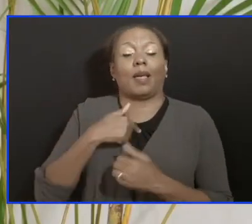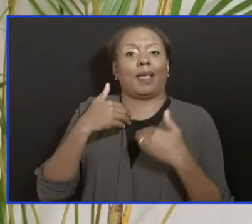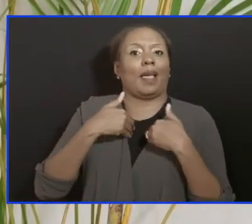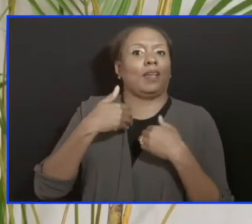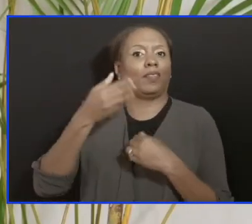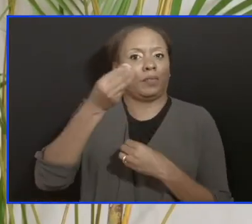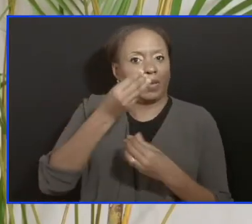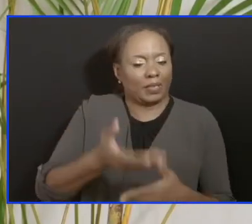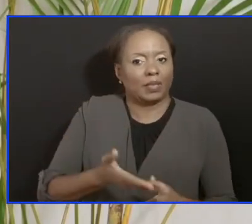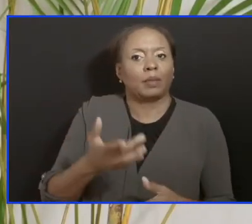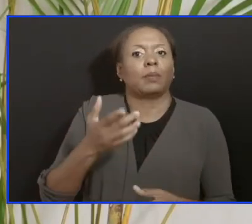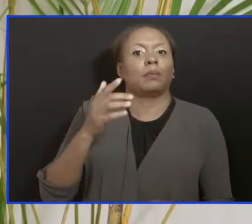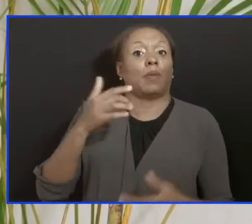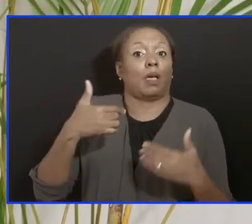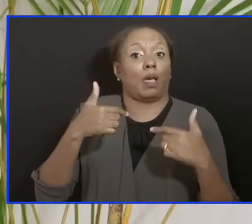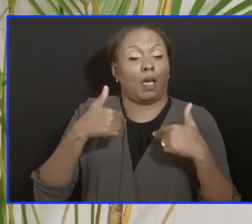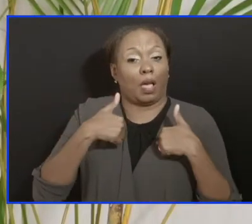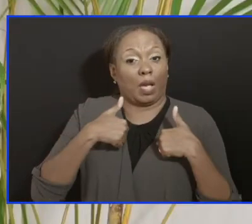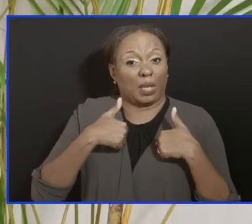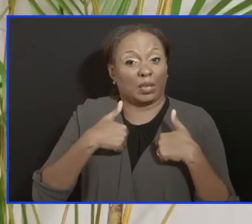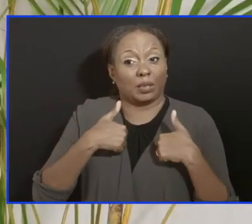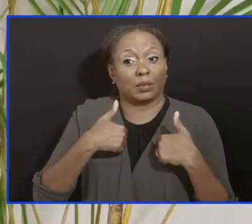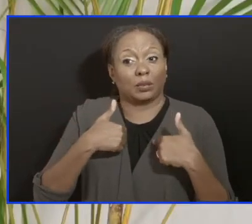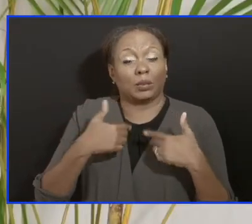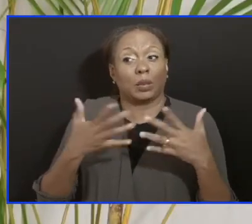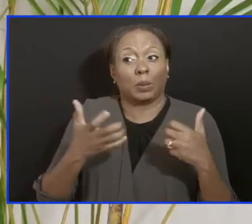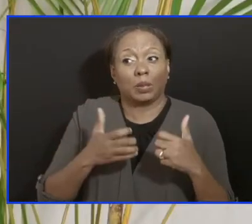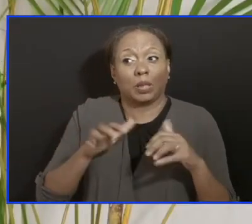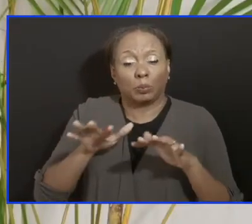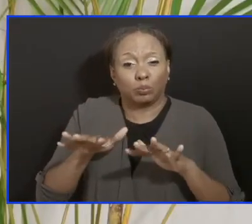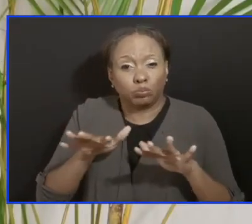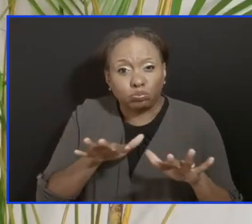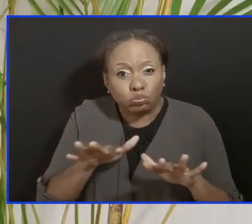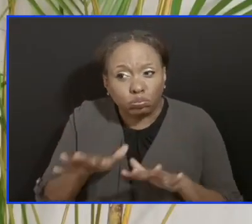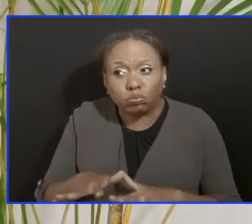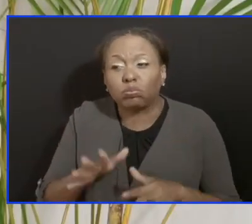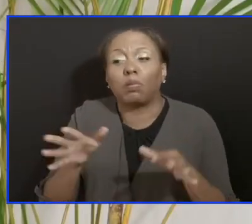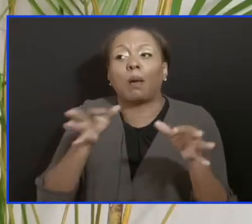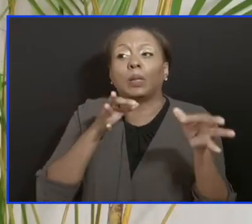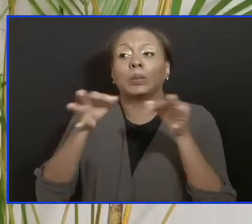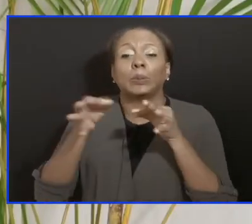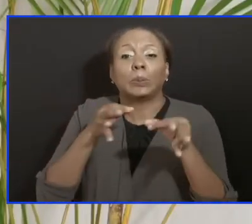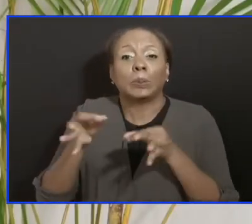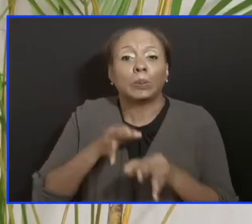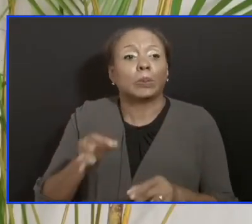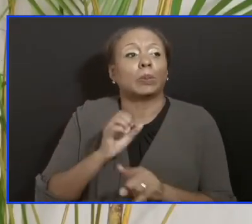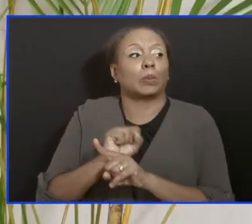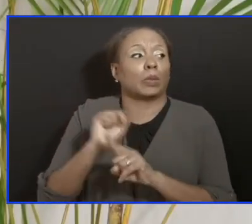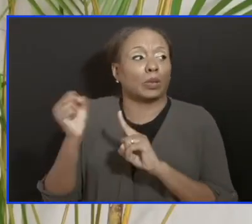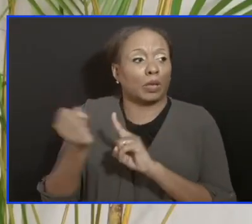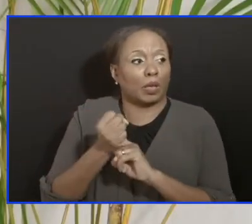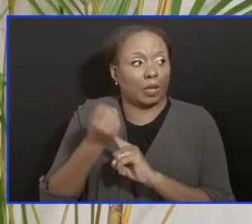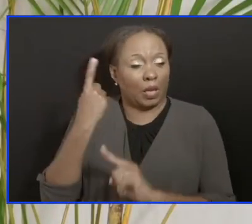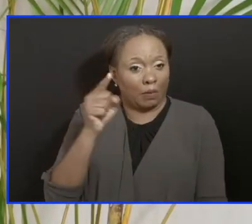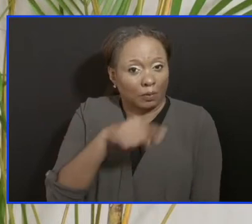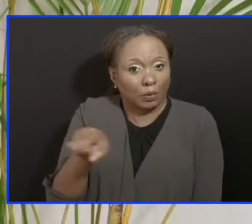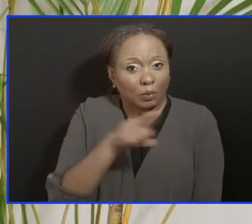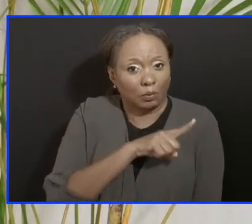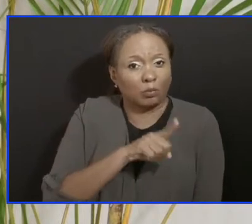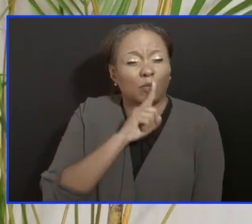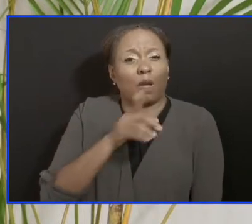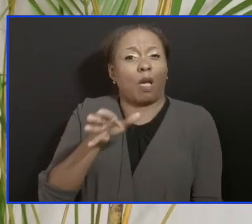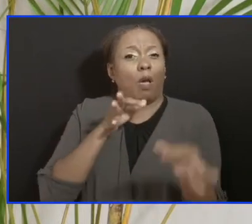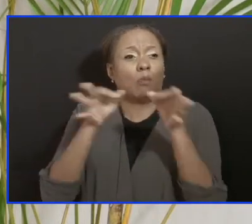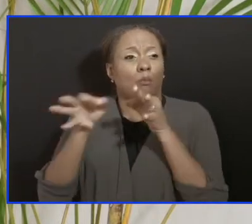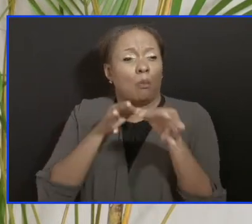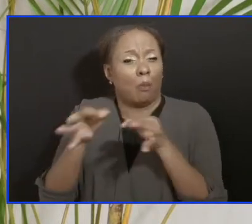And I want to give you the assurance and I'm going to take some time to explain this situation to the press as well